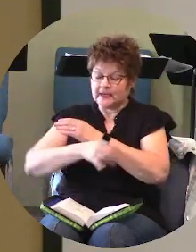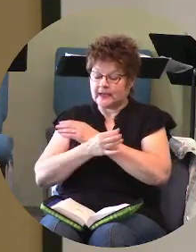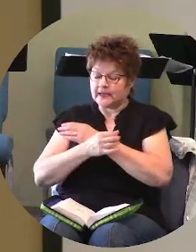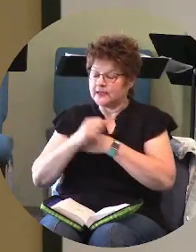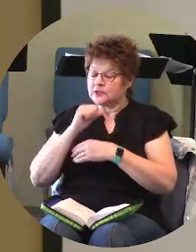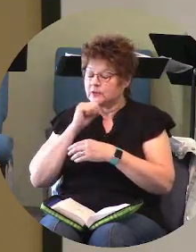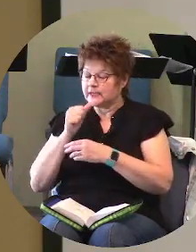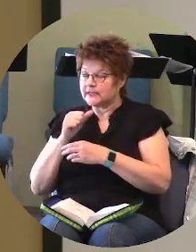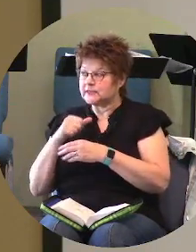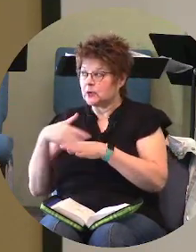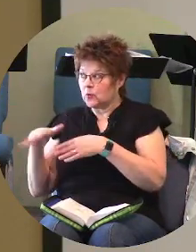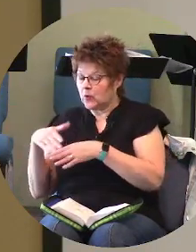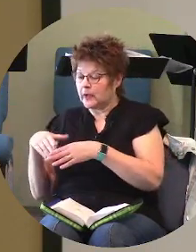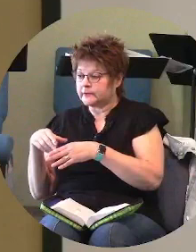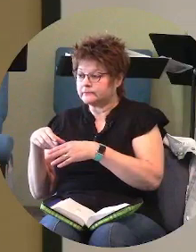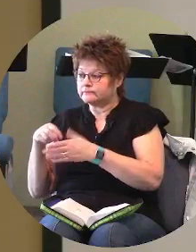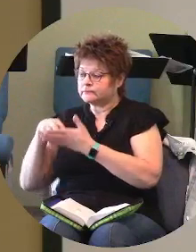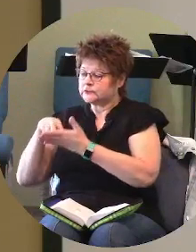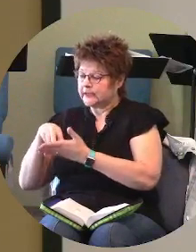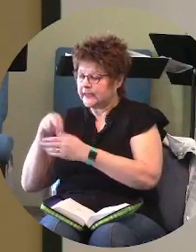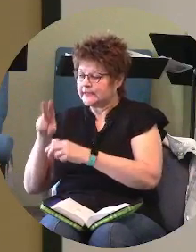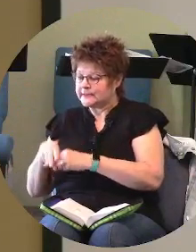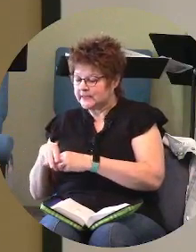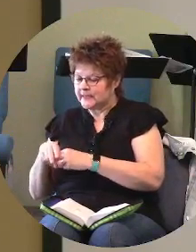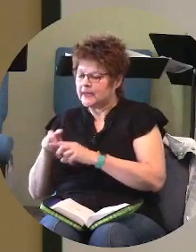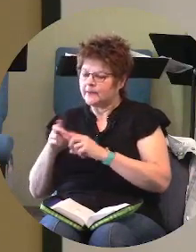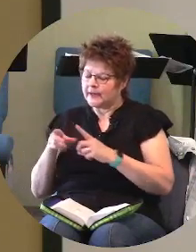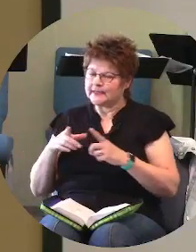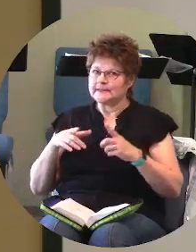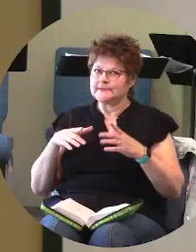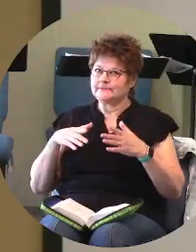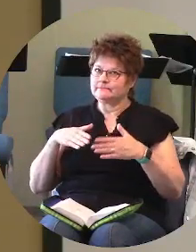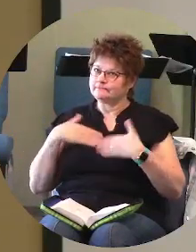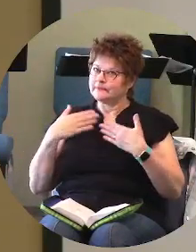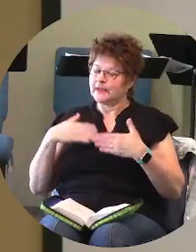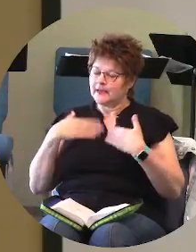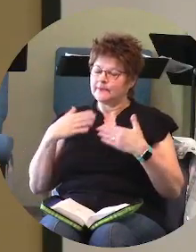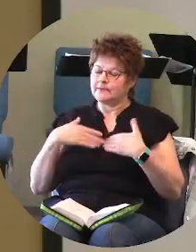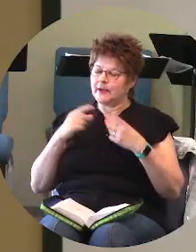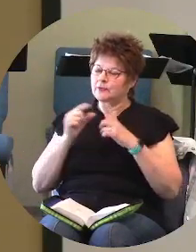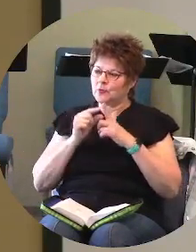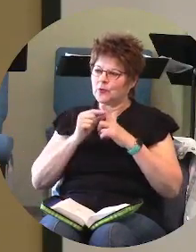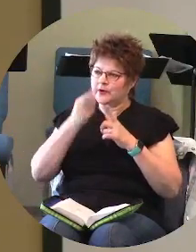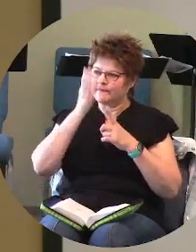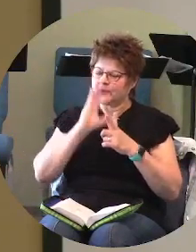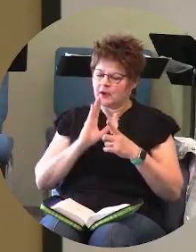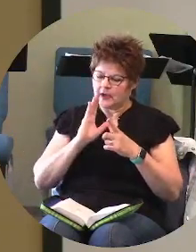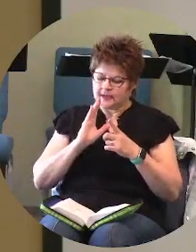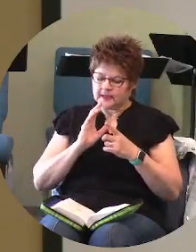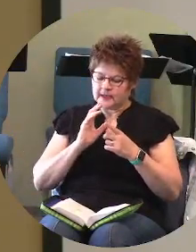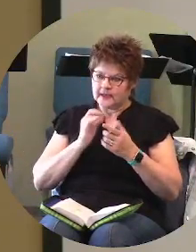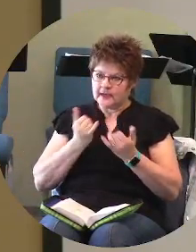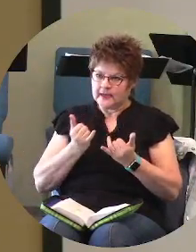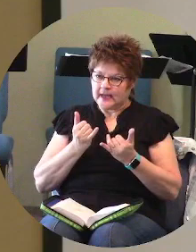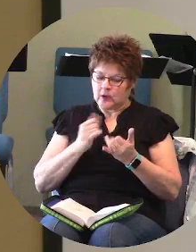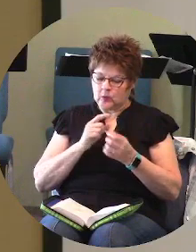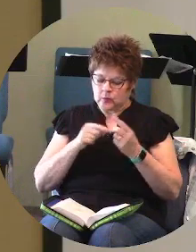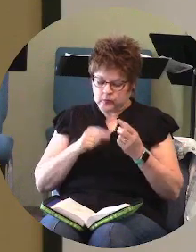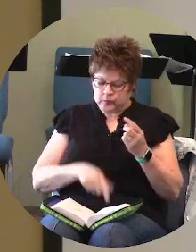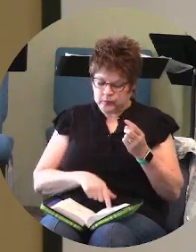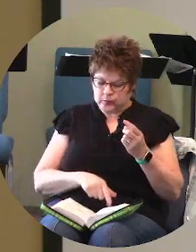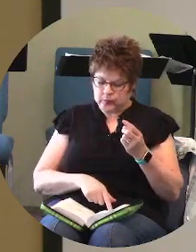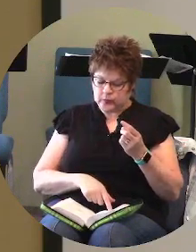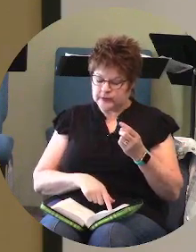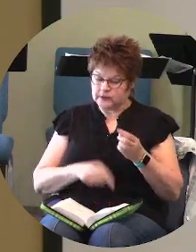but he delights in the law of god the word of god now when the psalmist wrote this there were five books